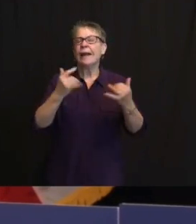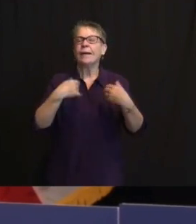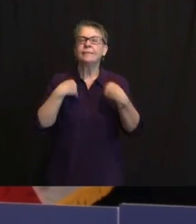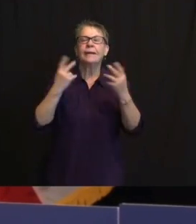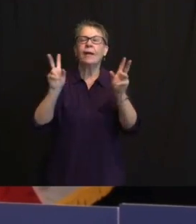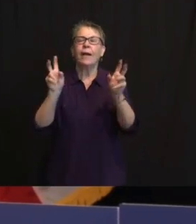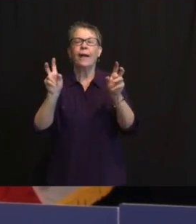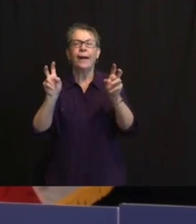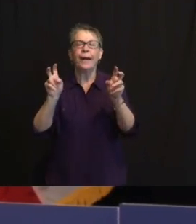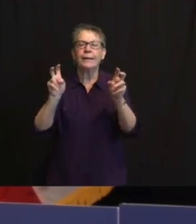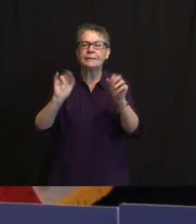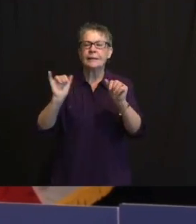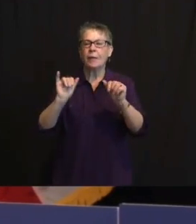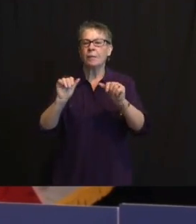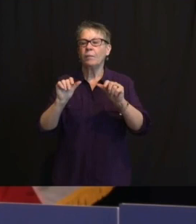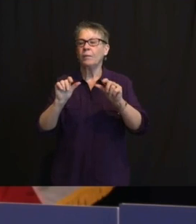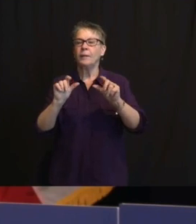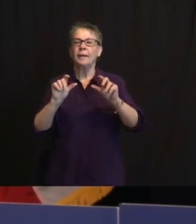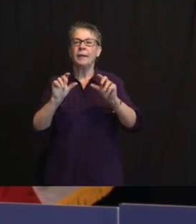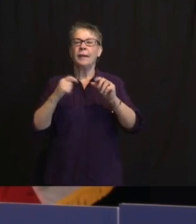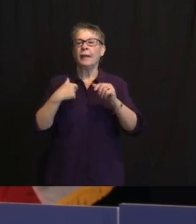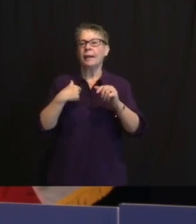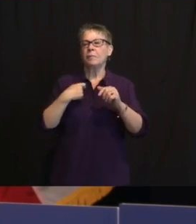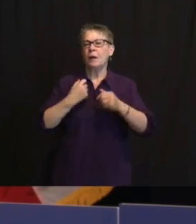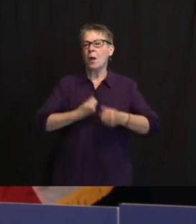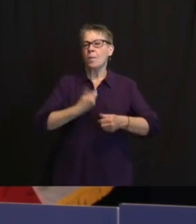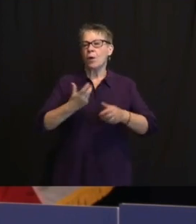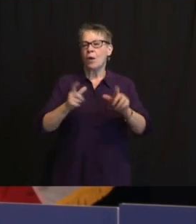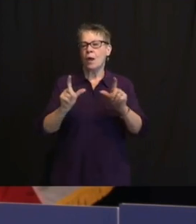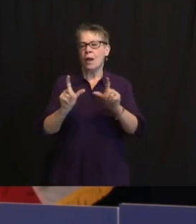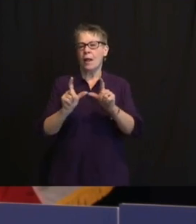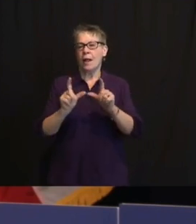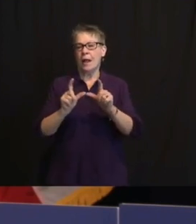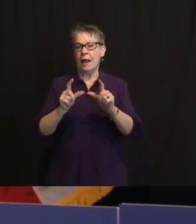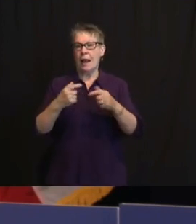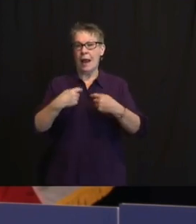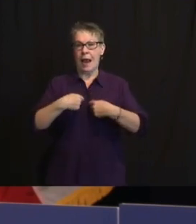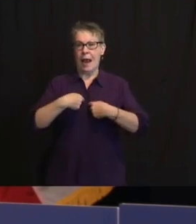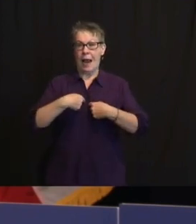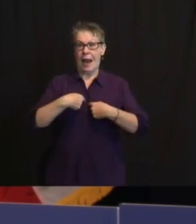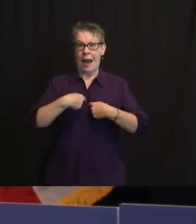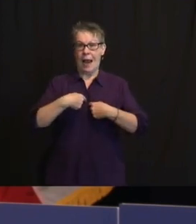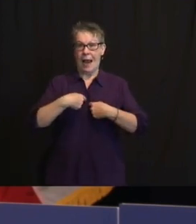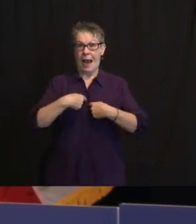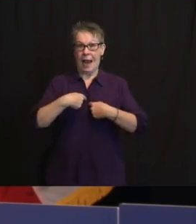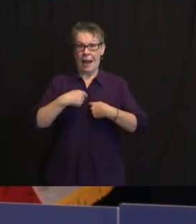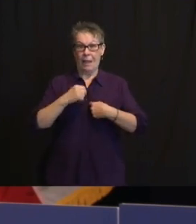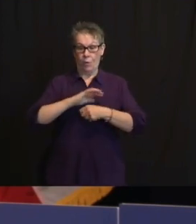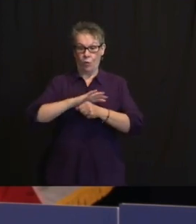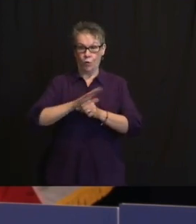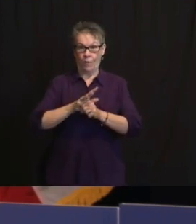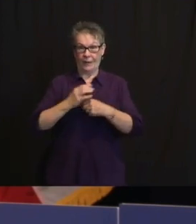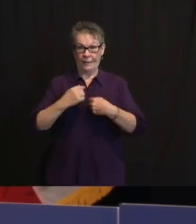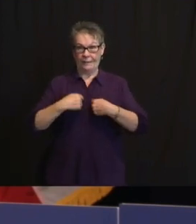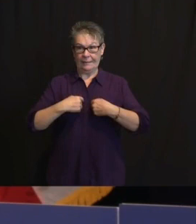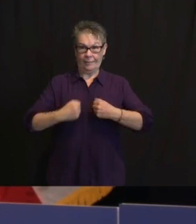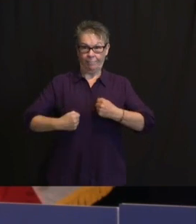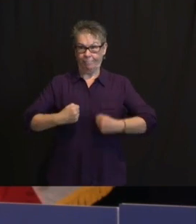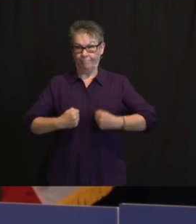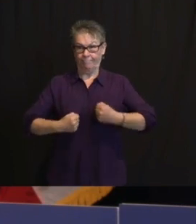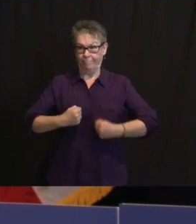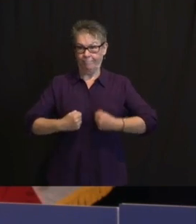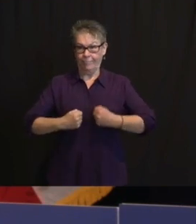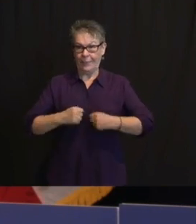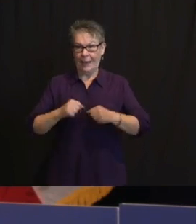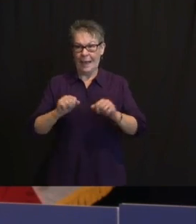-COV-2, THE VIRUS THAT CAUSES COVID-19, AND THAT MY HANDS ARE THE S-PROTEIN, THE WAY THAT THE VIRUS ENTERS